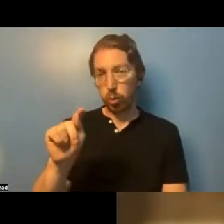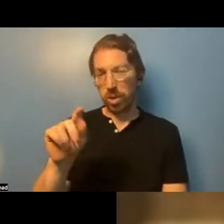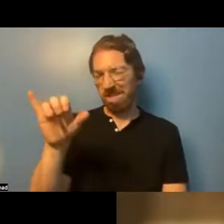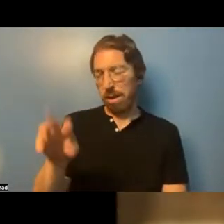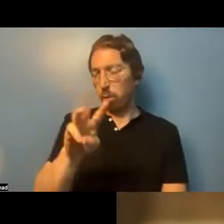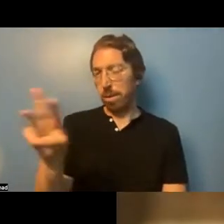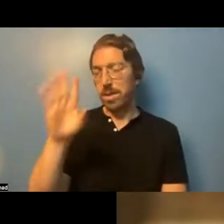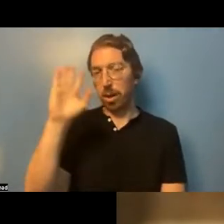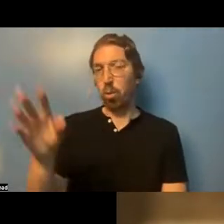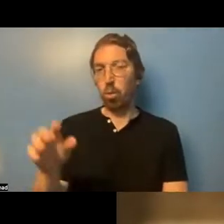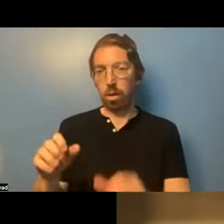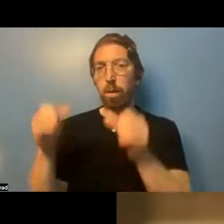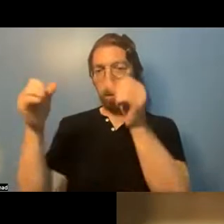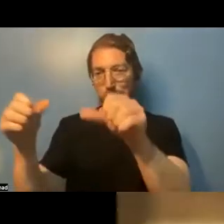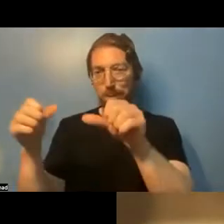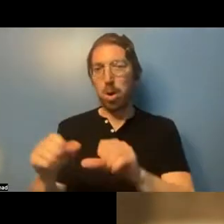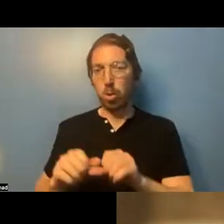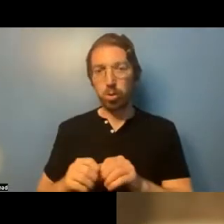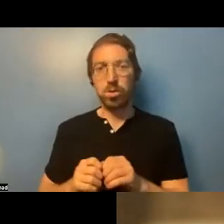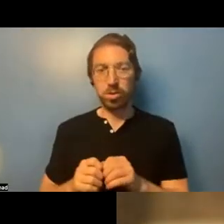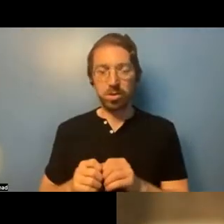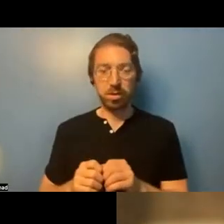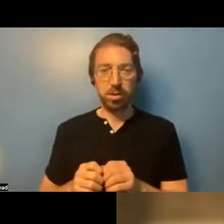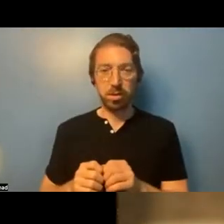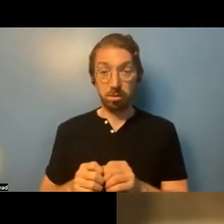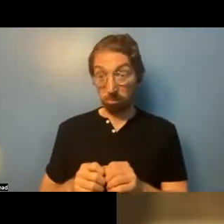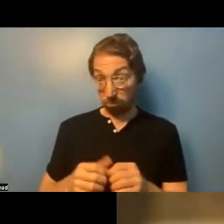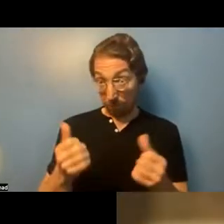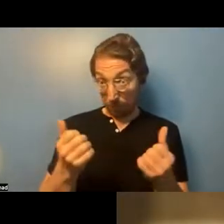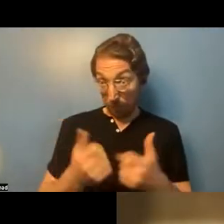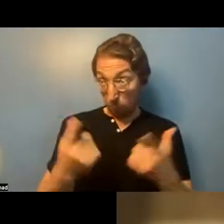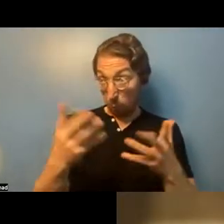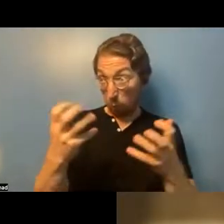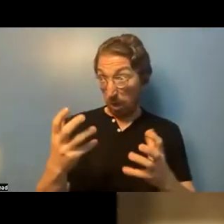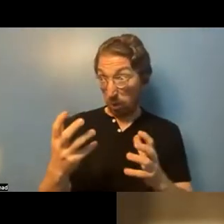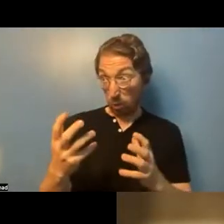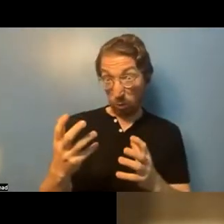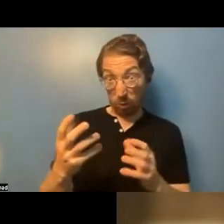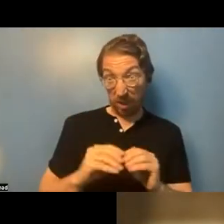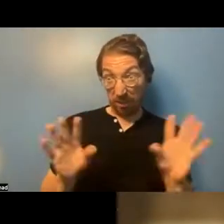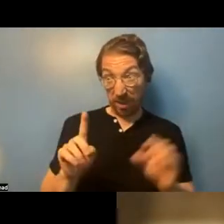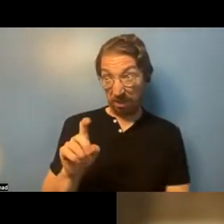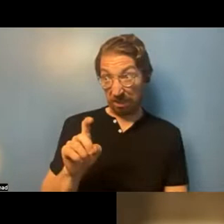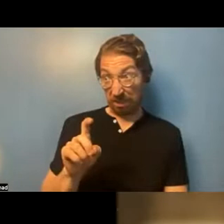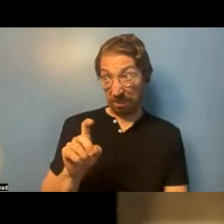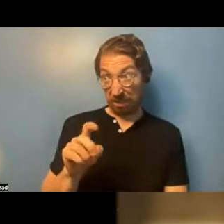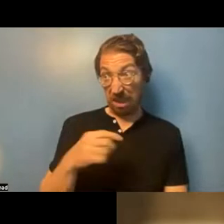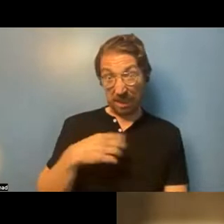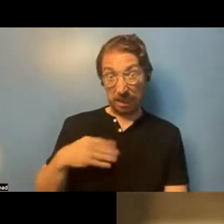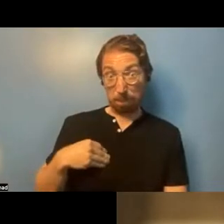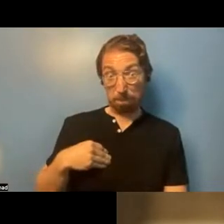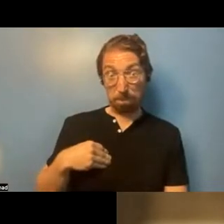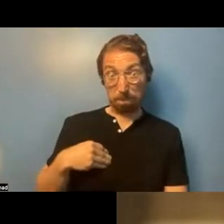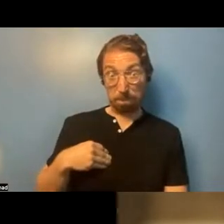but if anyone wants to correct me on that, I can, I accept corrections. Yes, Clara, thanks for, for